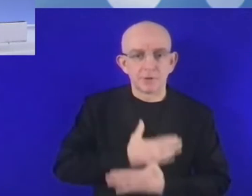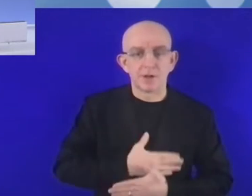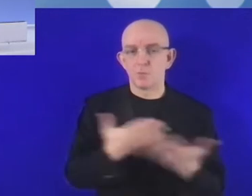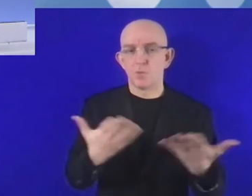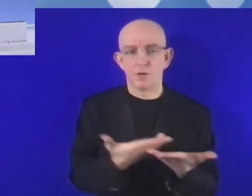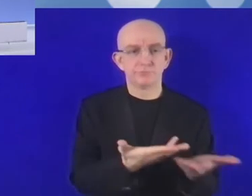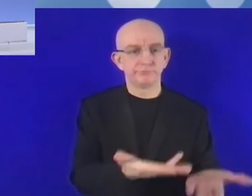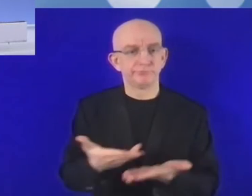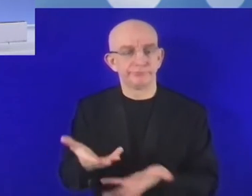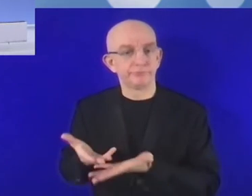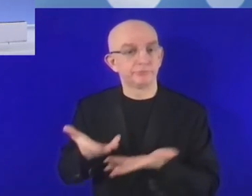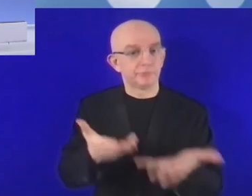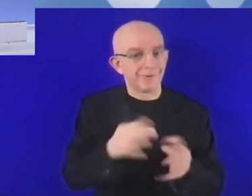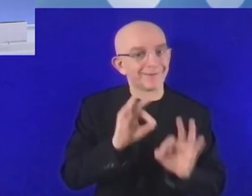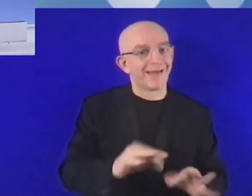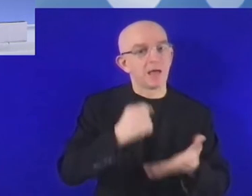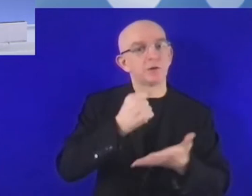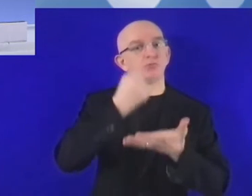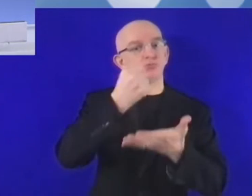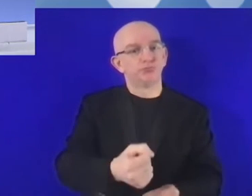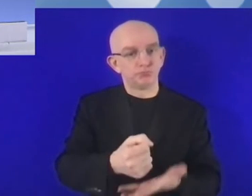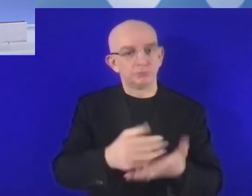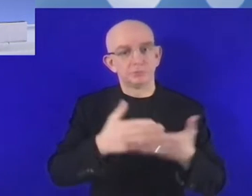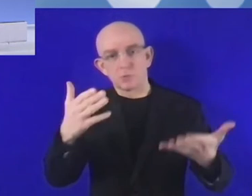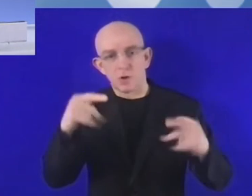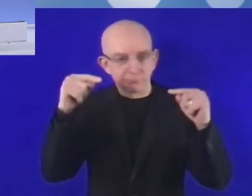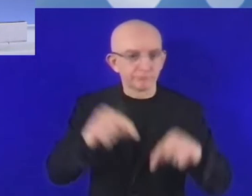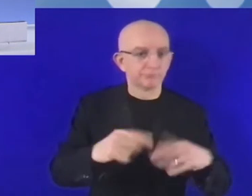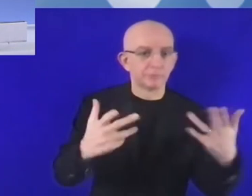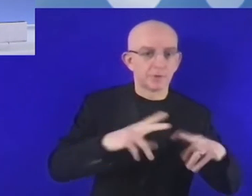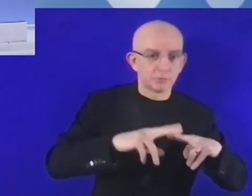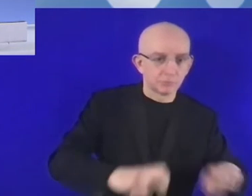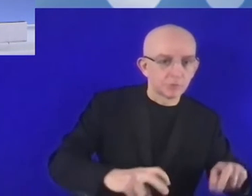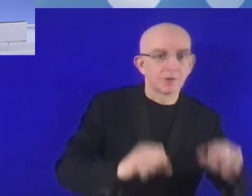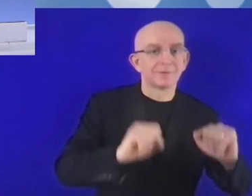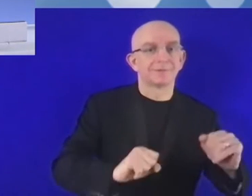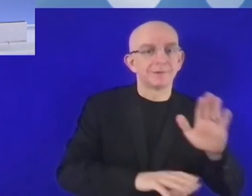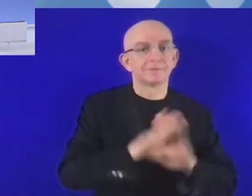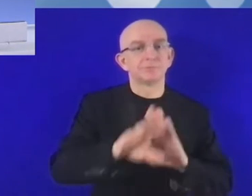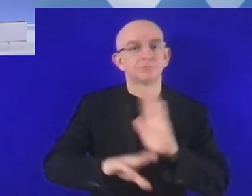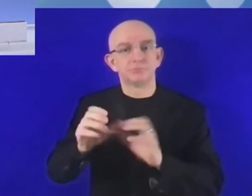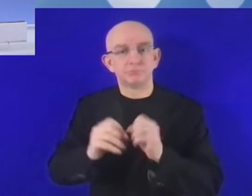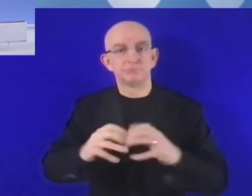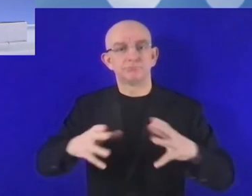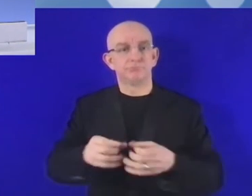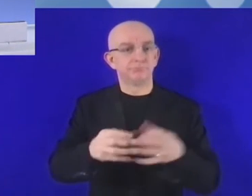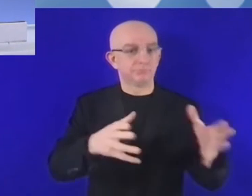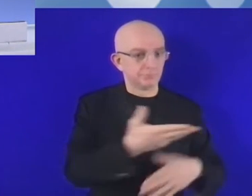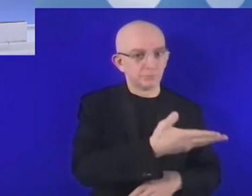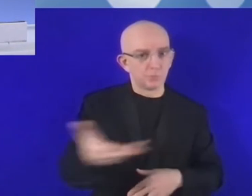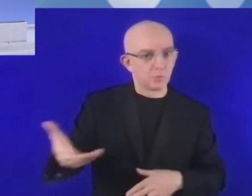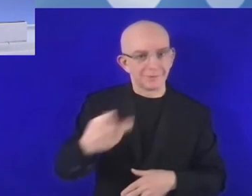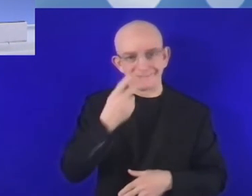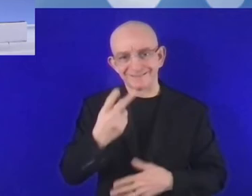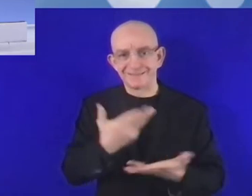in the, let's say, in the newest economies. So it's a really important area. So because the time is running very fast, much